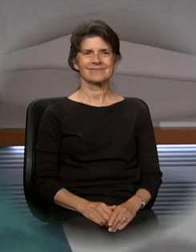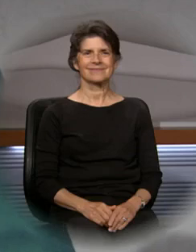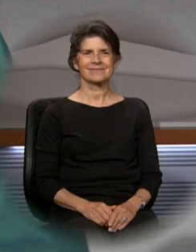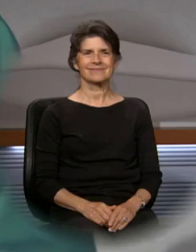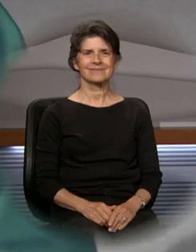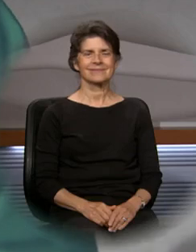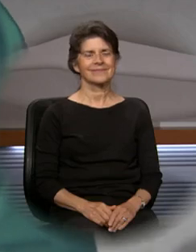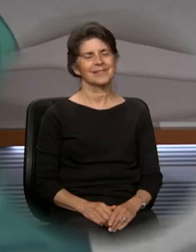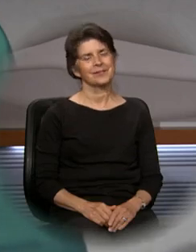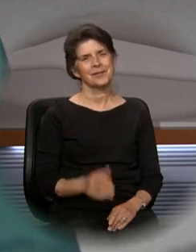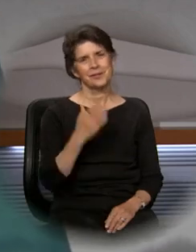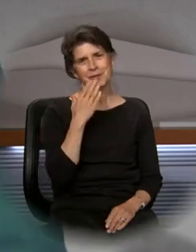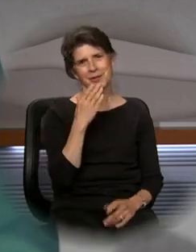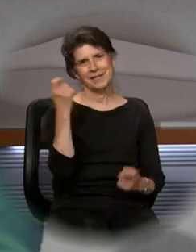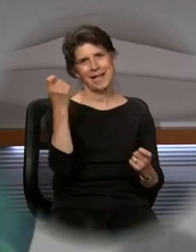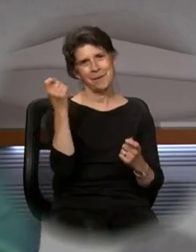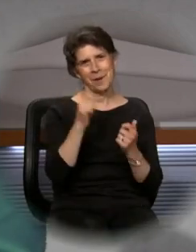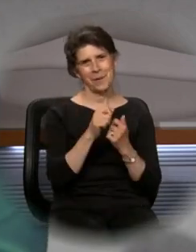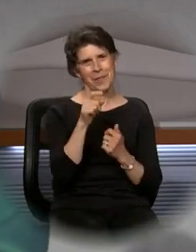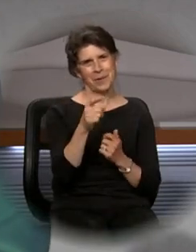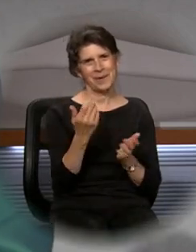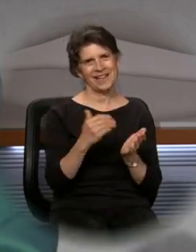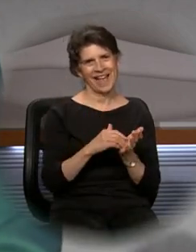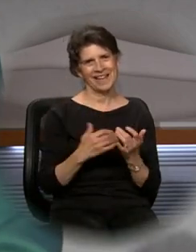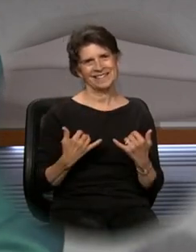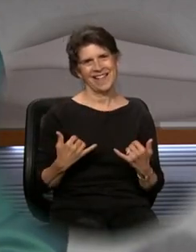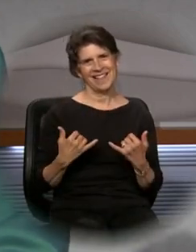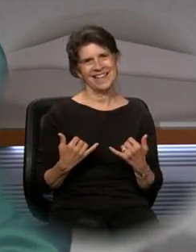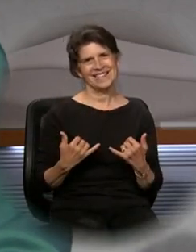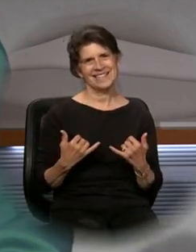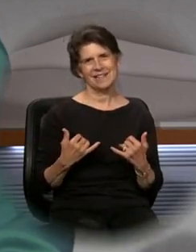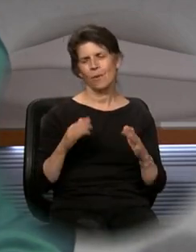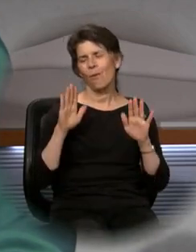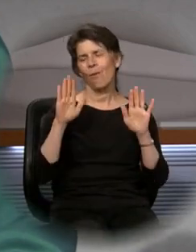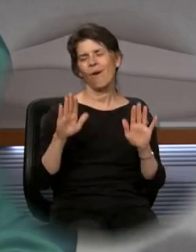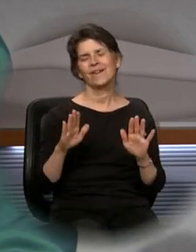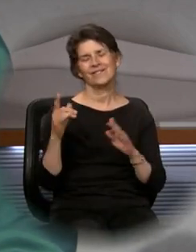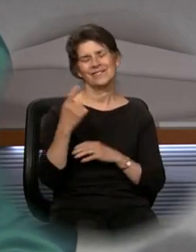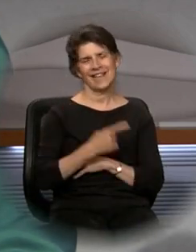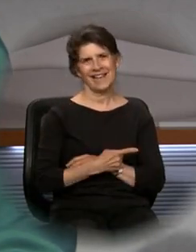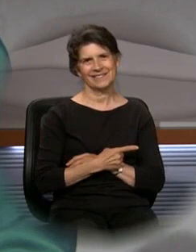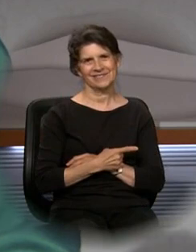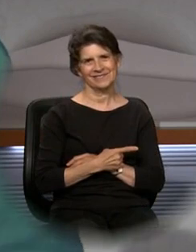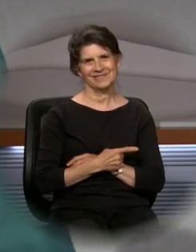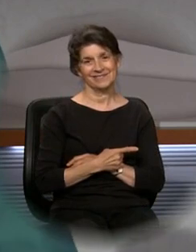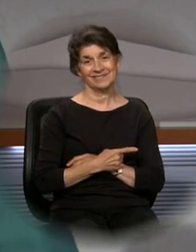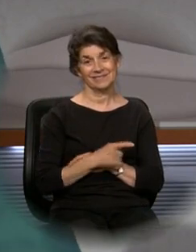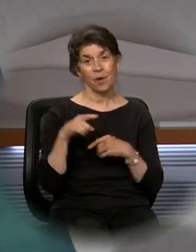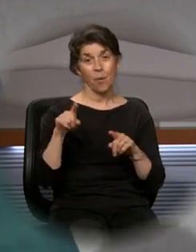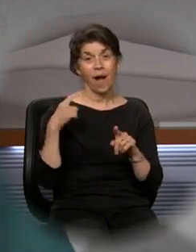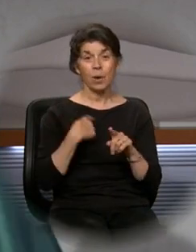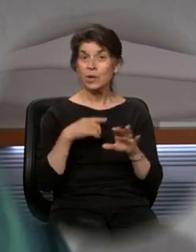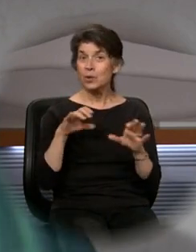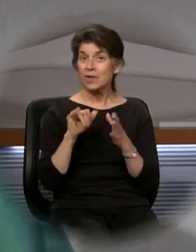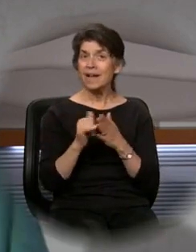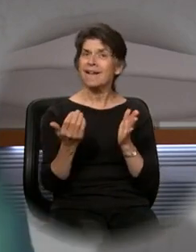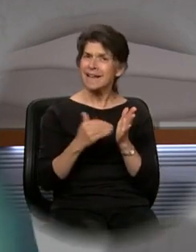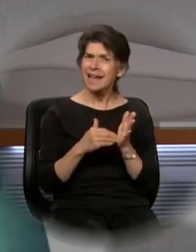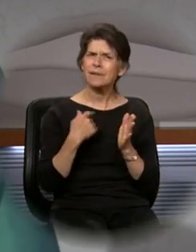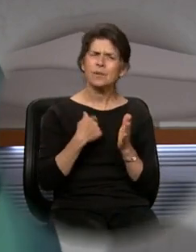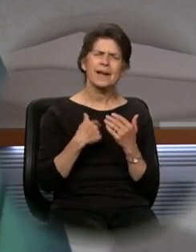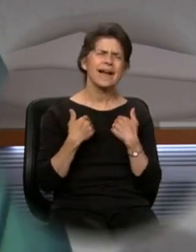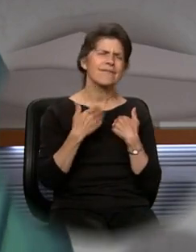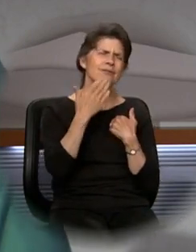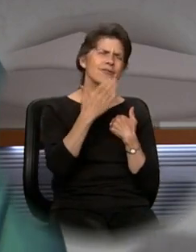So good to celebrate with you again on this wonderful day. And as we do so again, we just